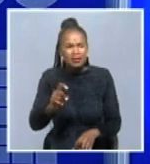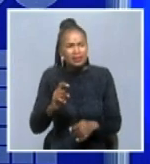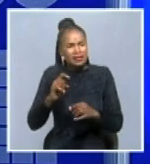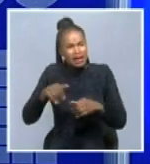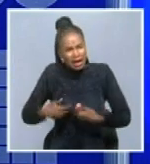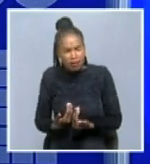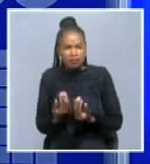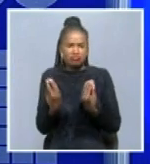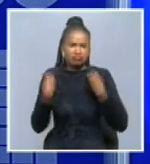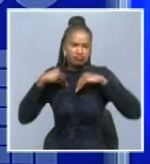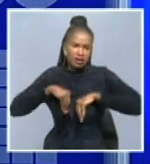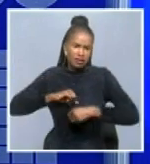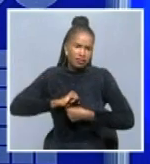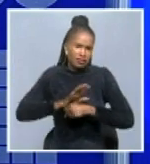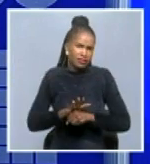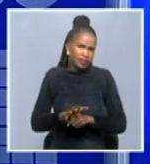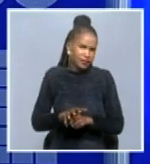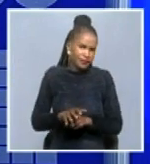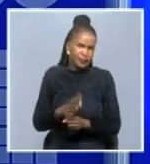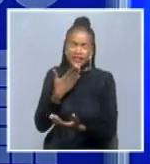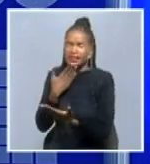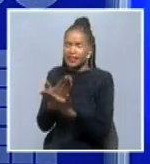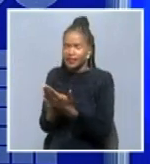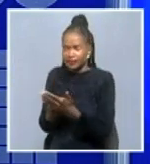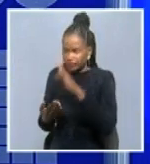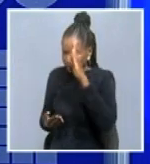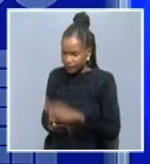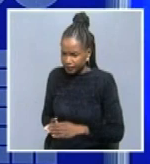Andrei. Good evening, sir. Thank you so much for joining us.